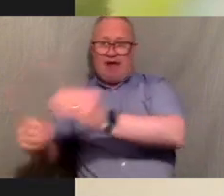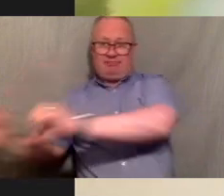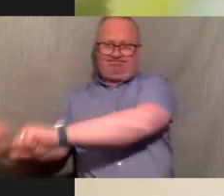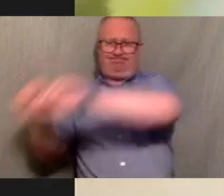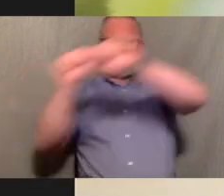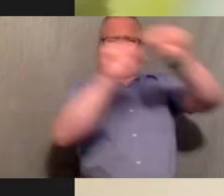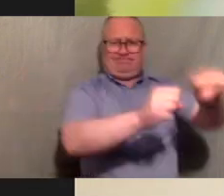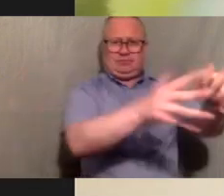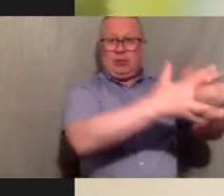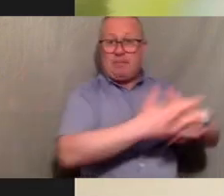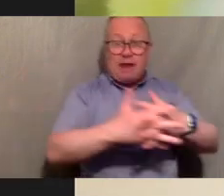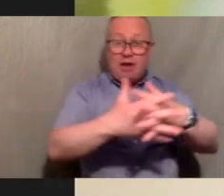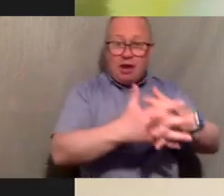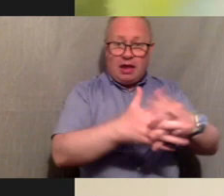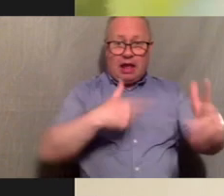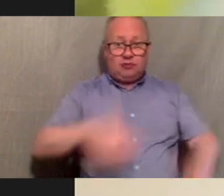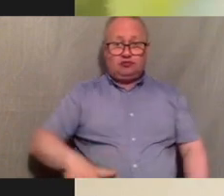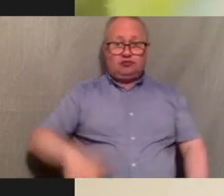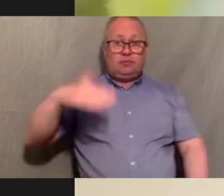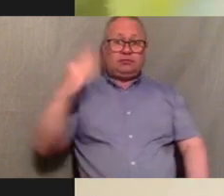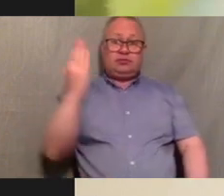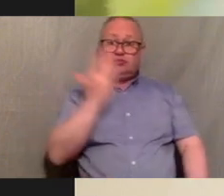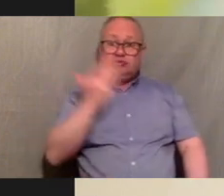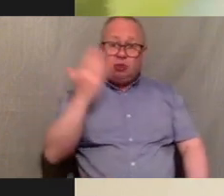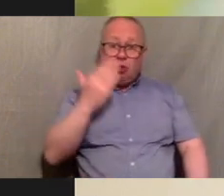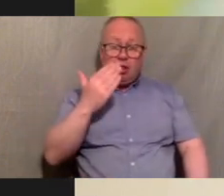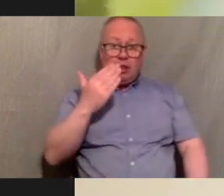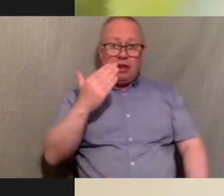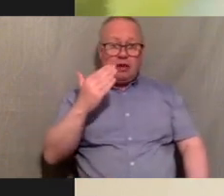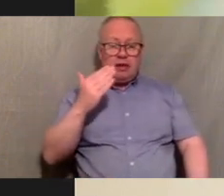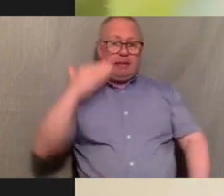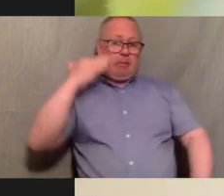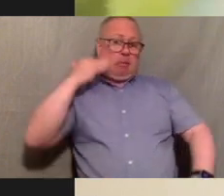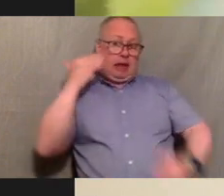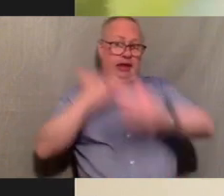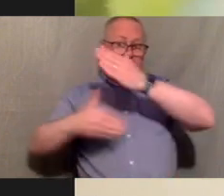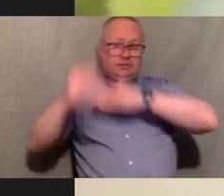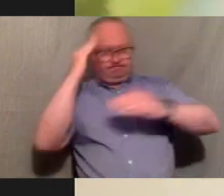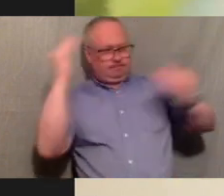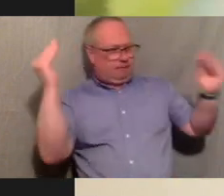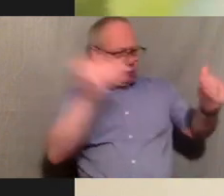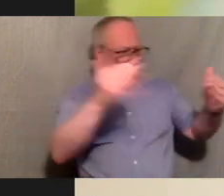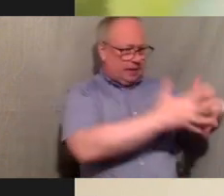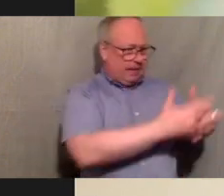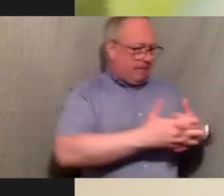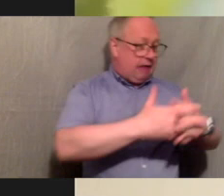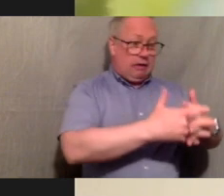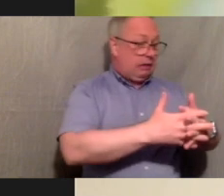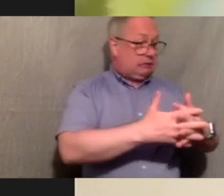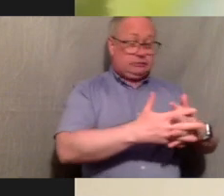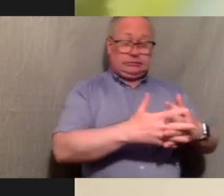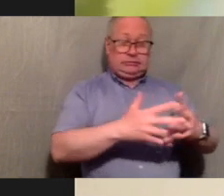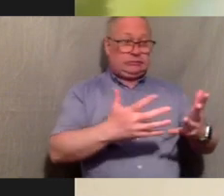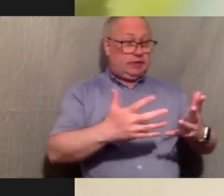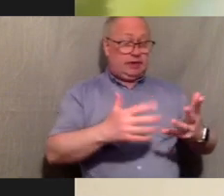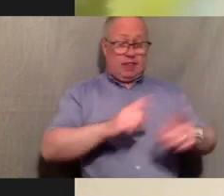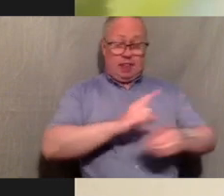when we did things like that it was all i was so focused on america that it took until i got to college and it shouldn't take till you get to higher education